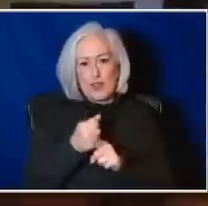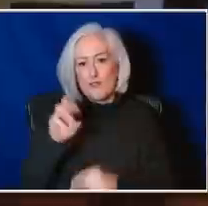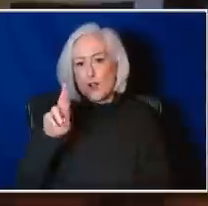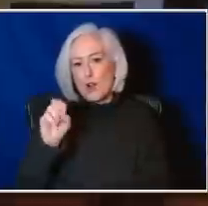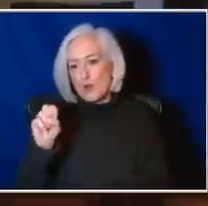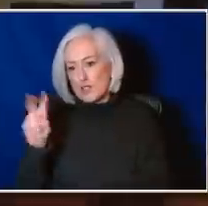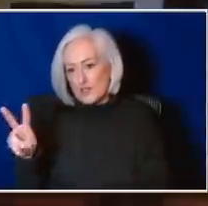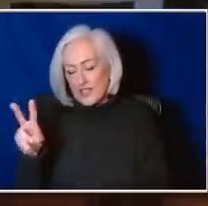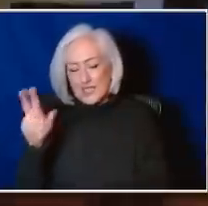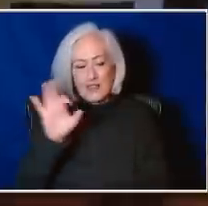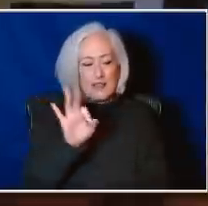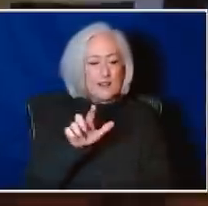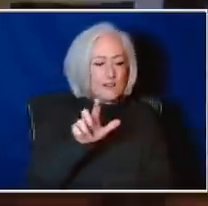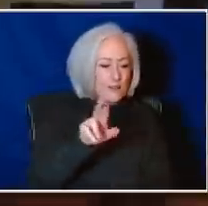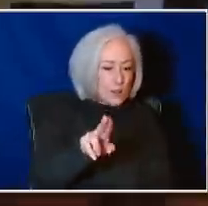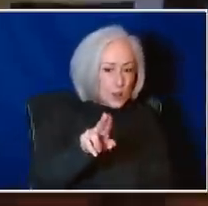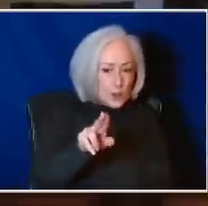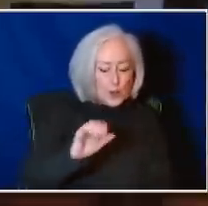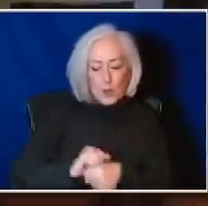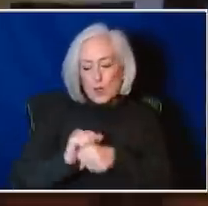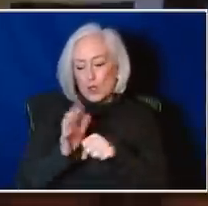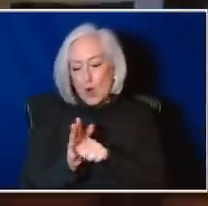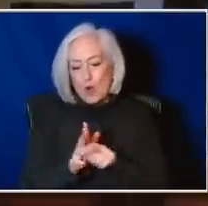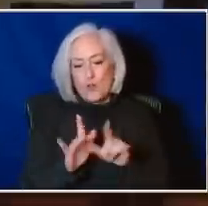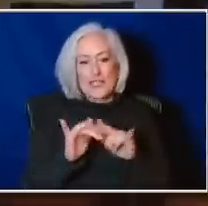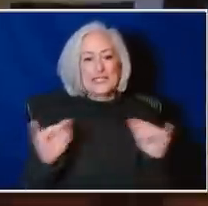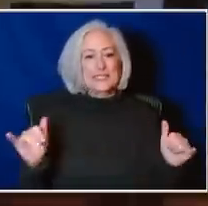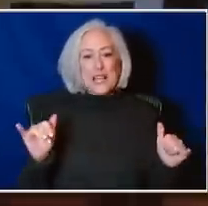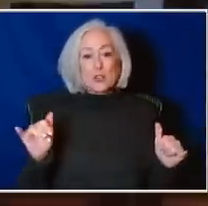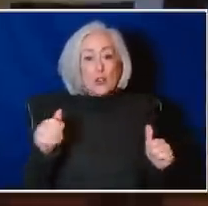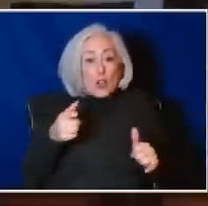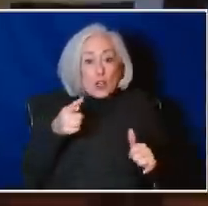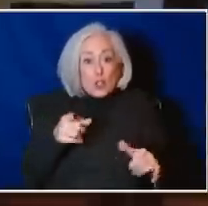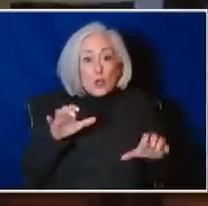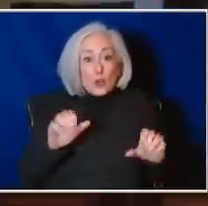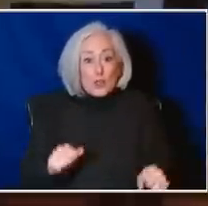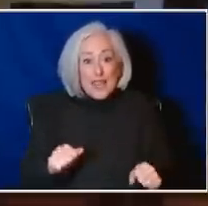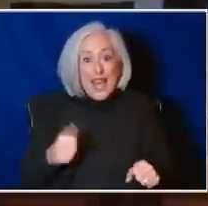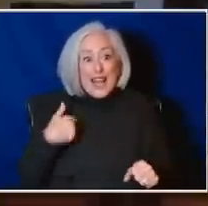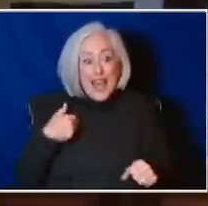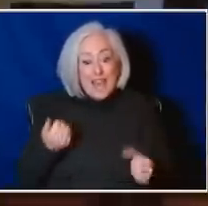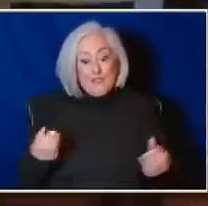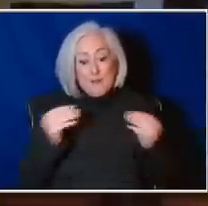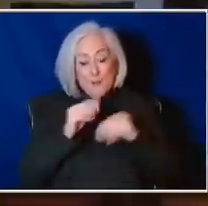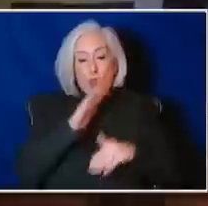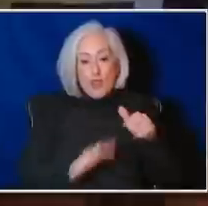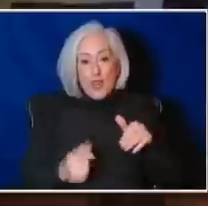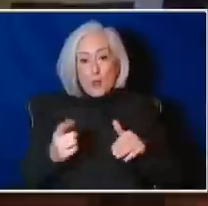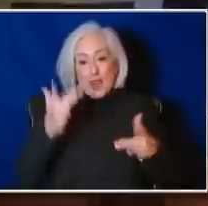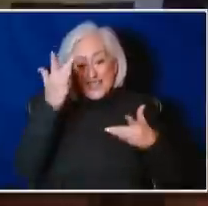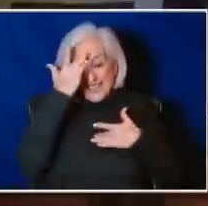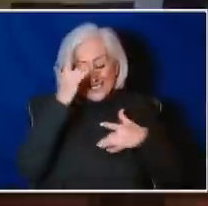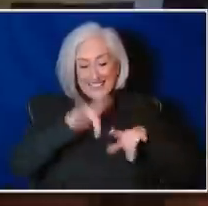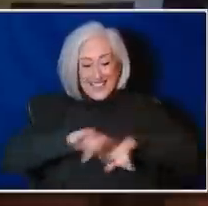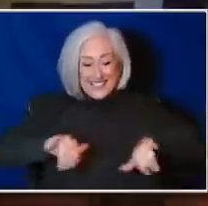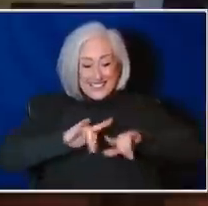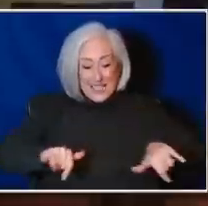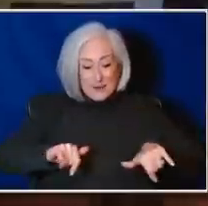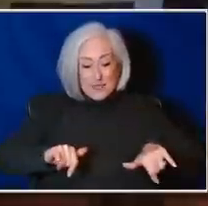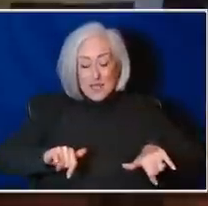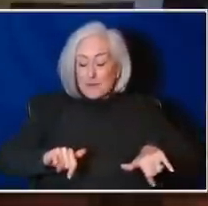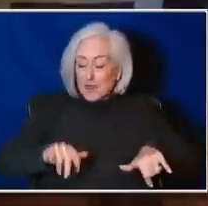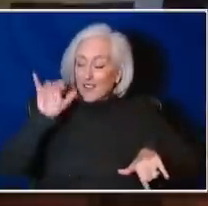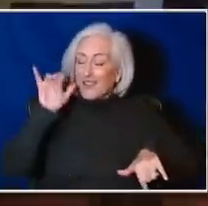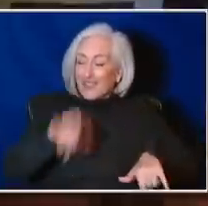influenza and COVID-19. And by the way, you can get co-infected with more than one of those. And that can be a miserable